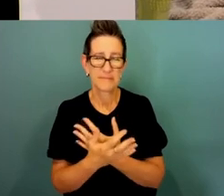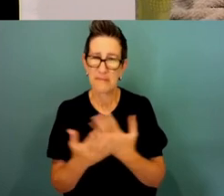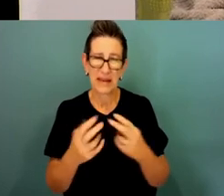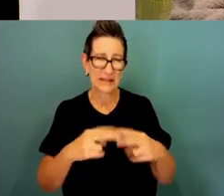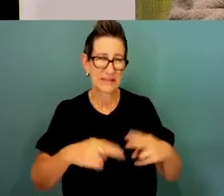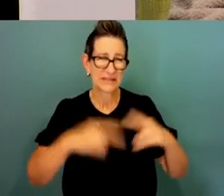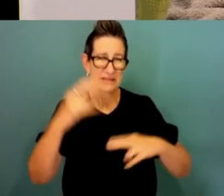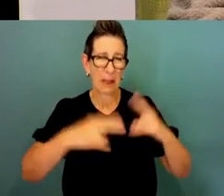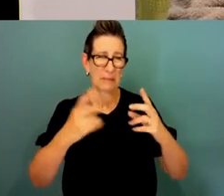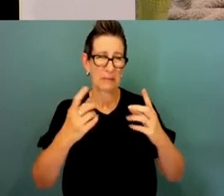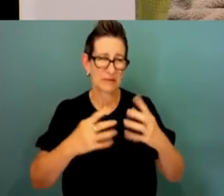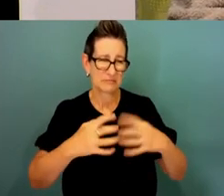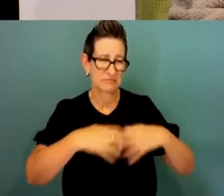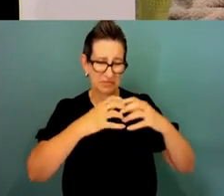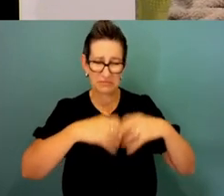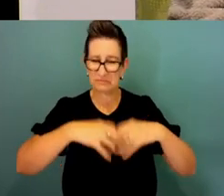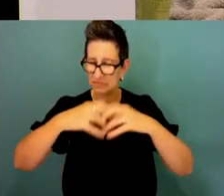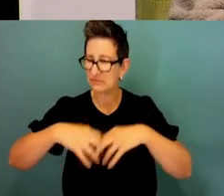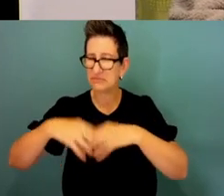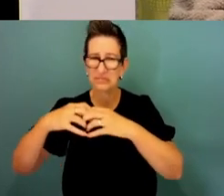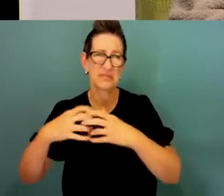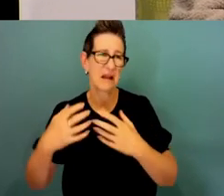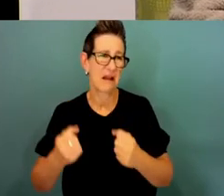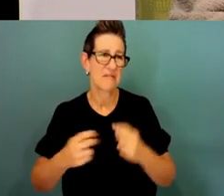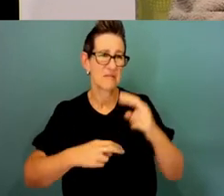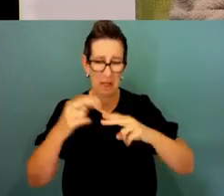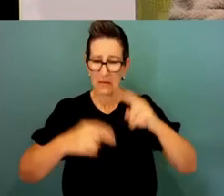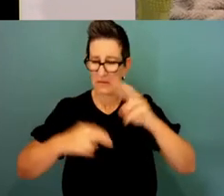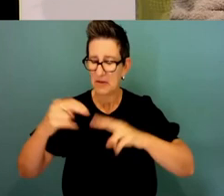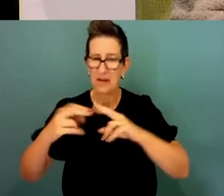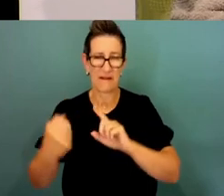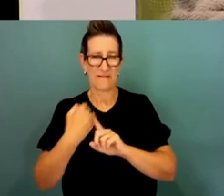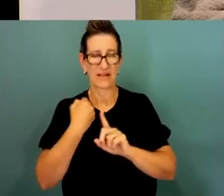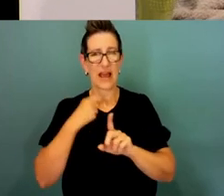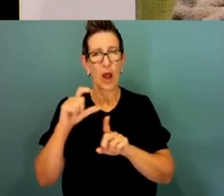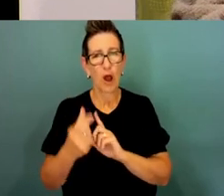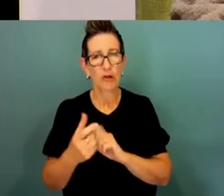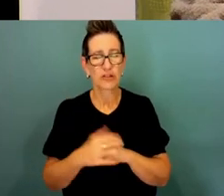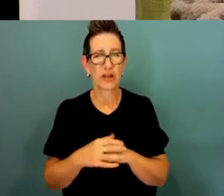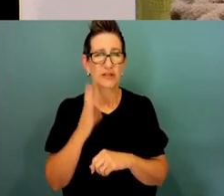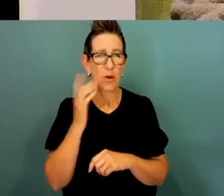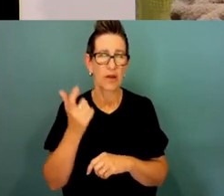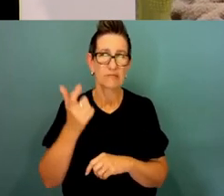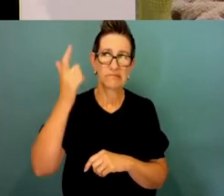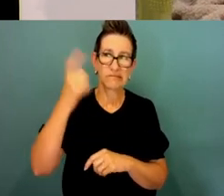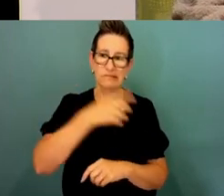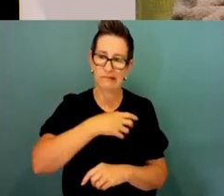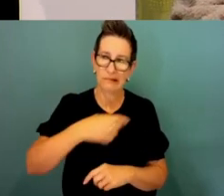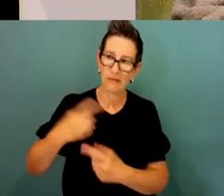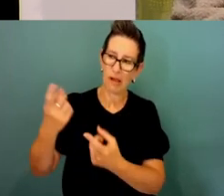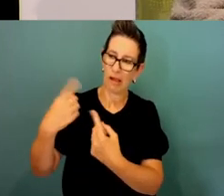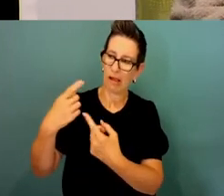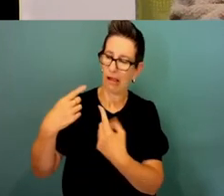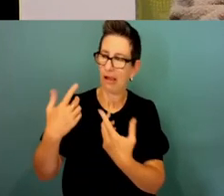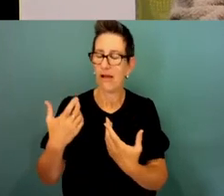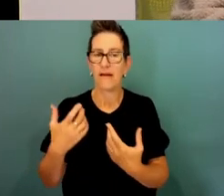culture. You know, when you get told by people in authority that we're losing Australia